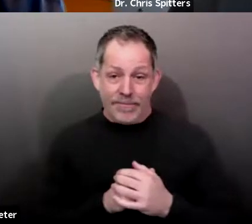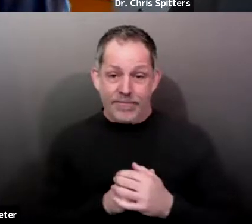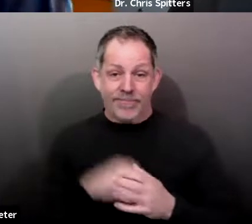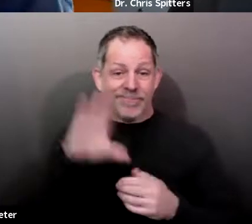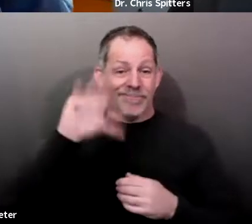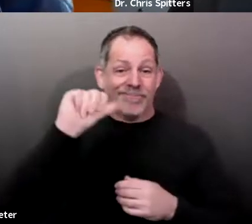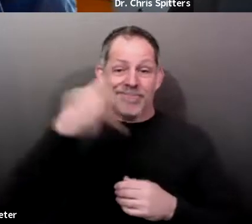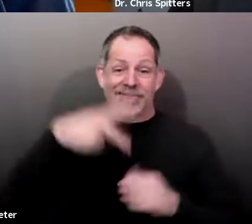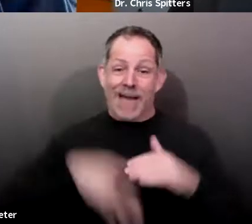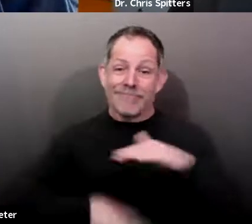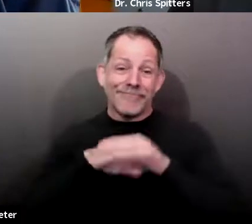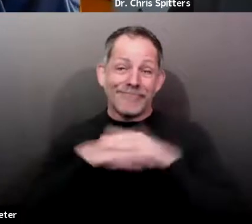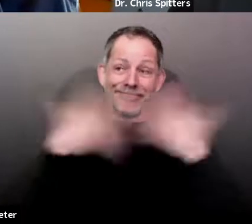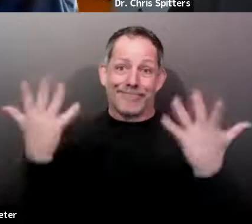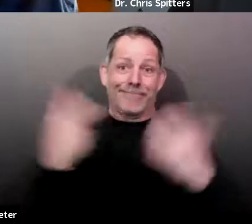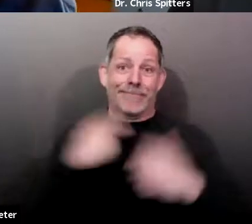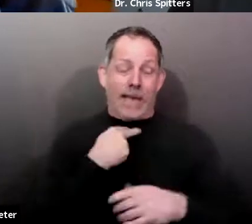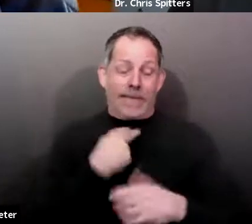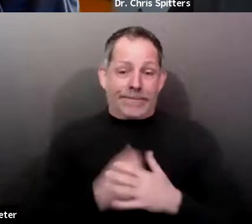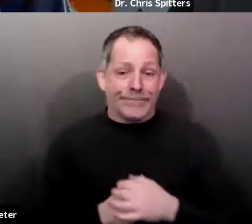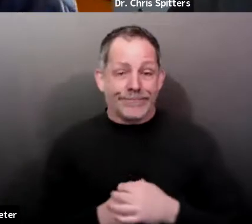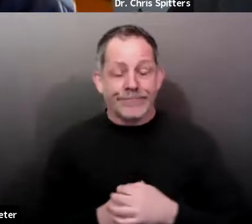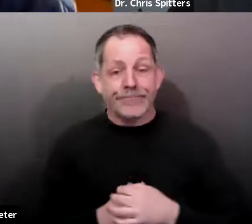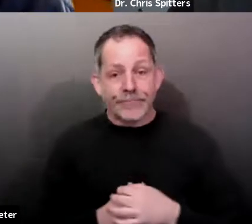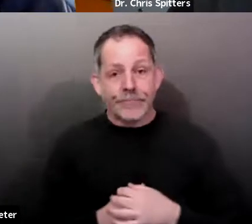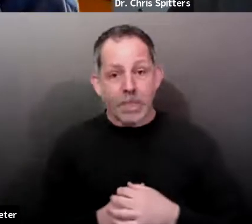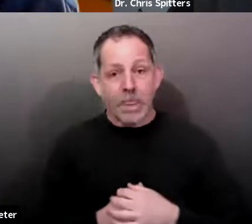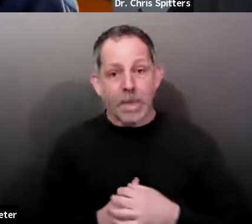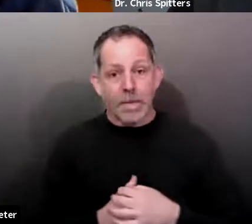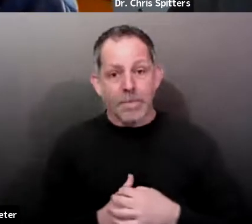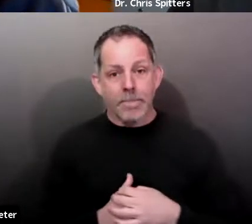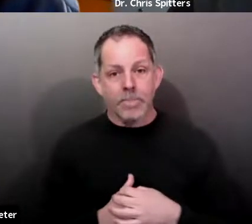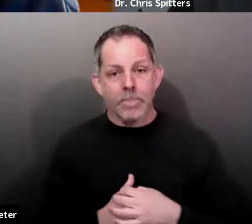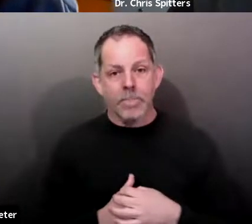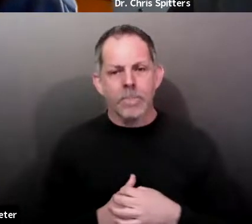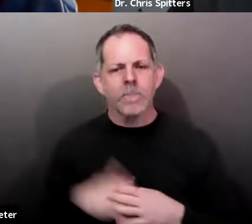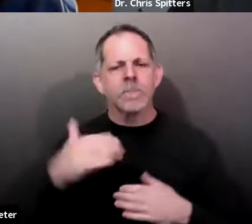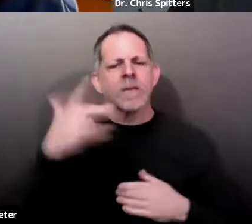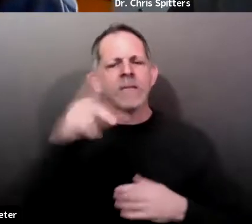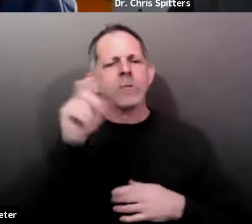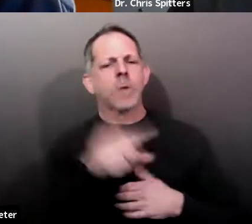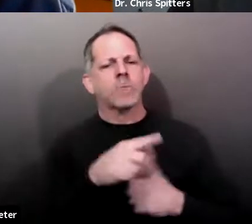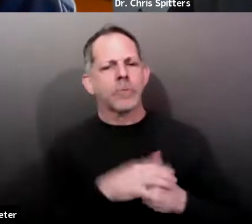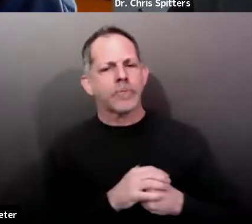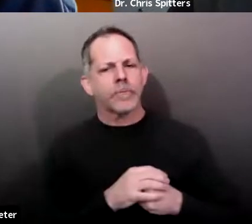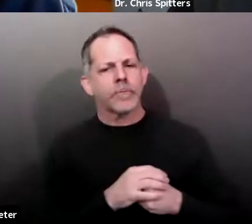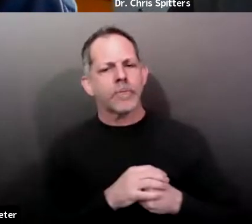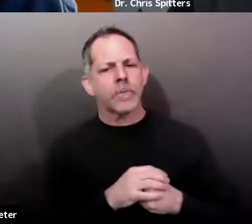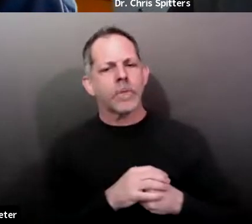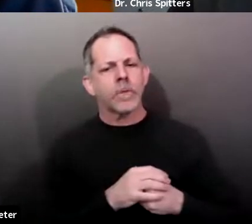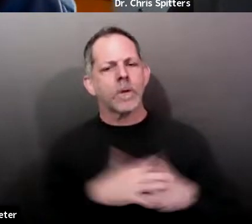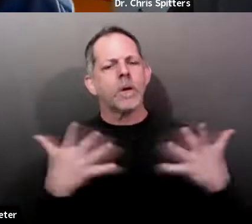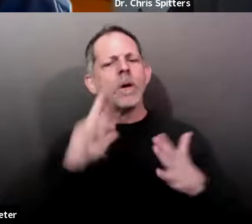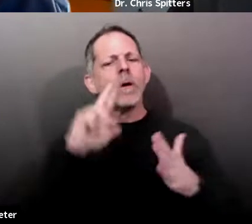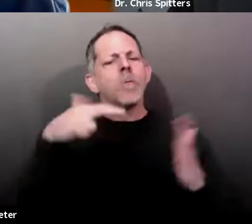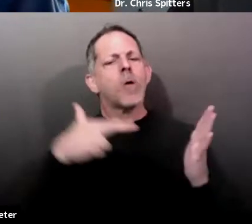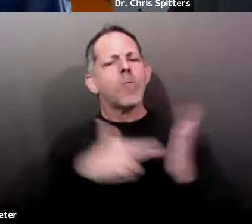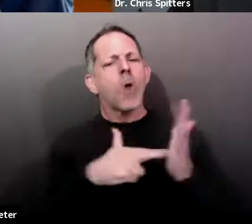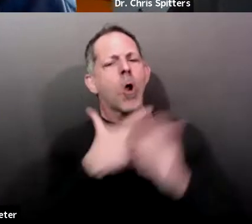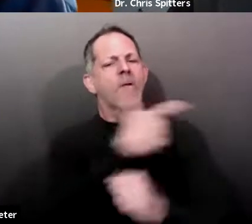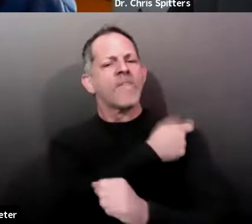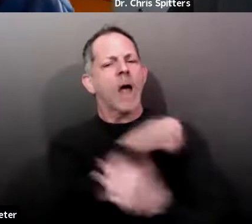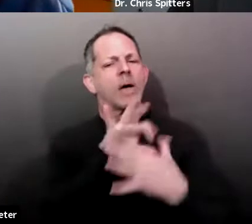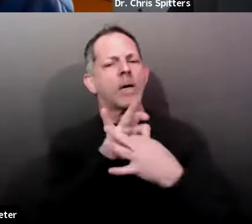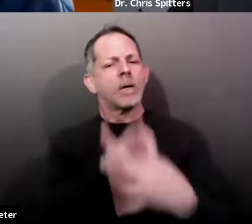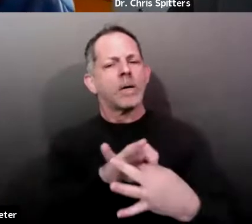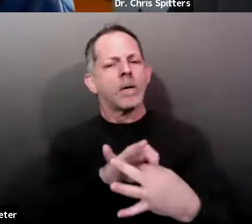So what role will vaccination passports play in allowing for travel or even just getting to the movies or restaurants